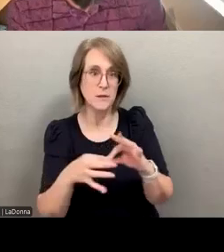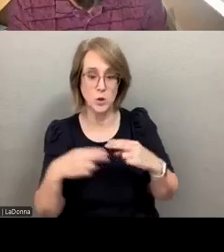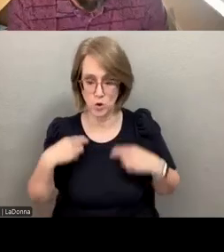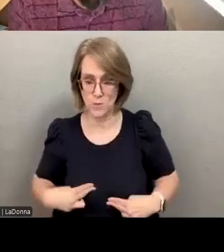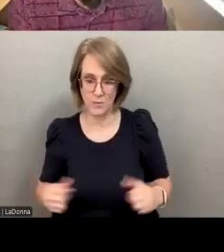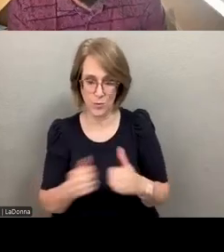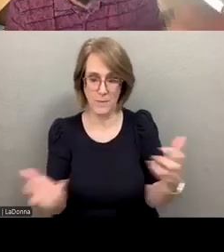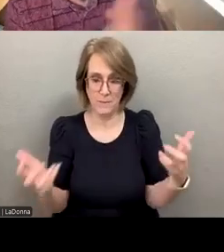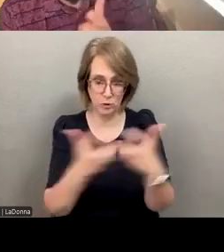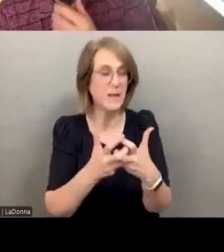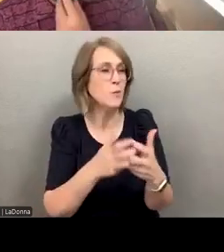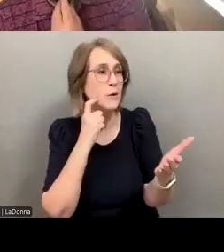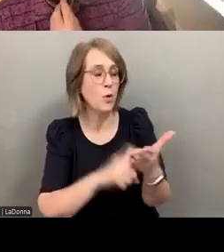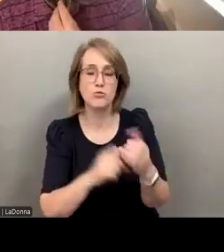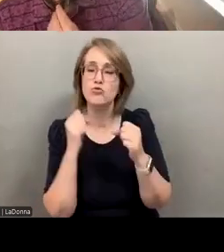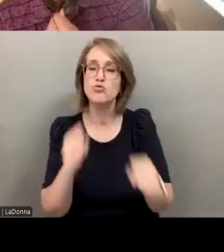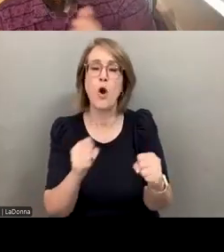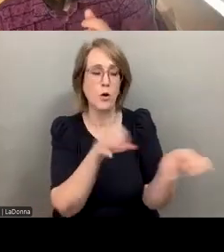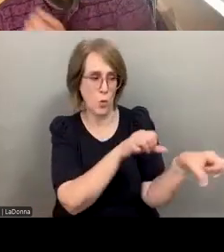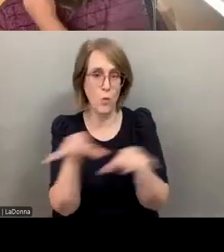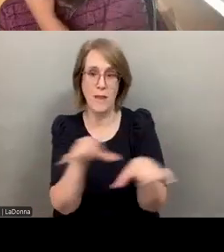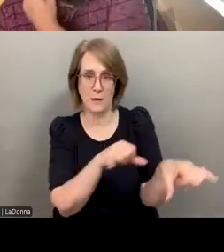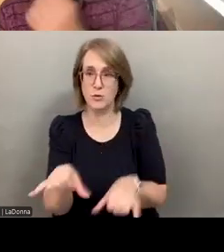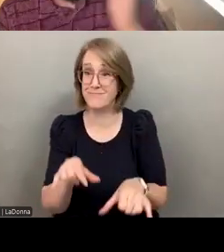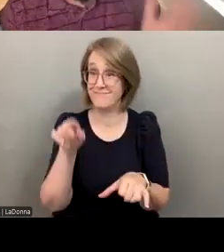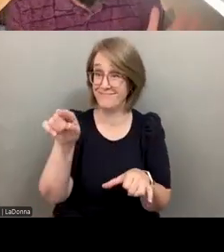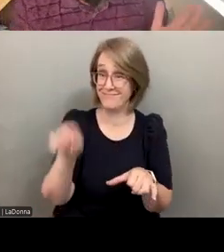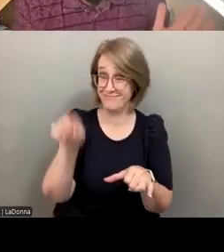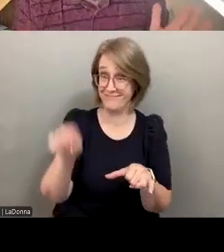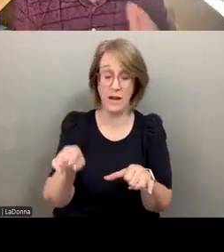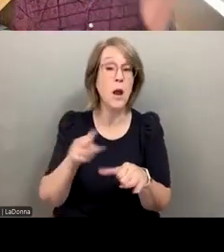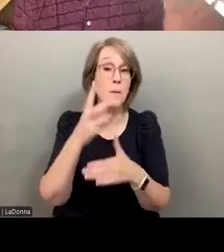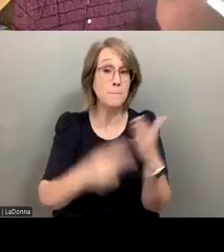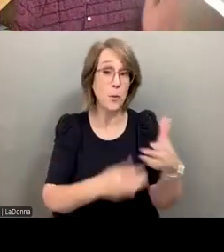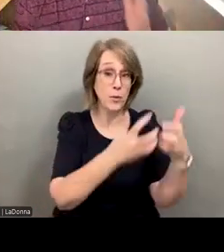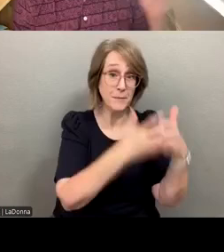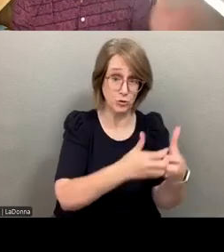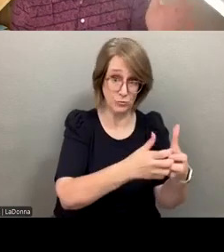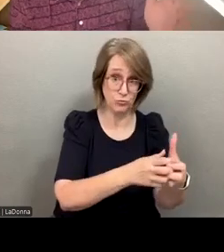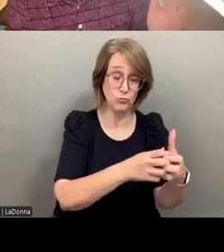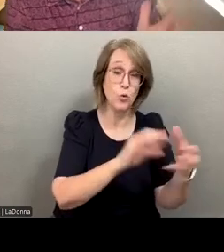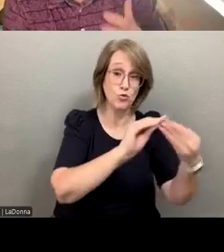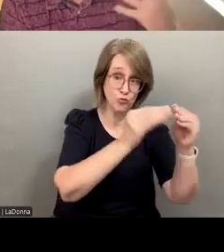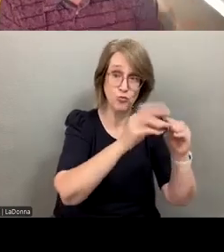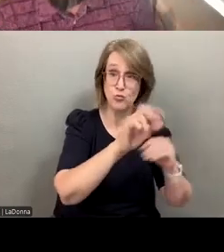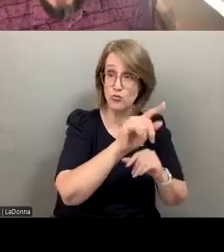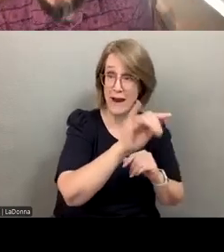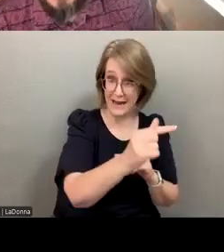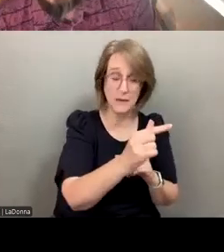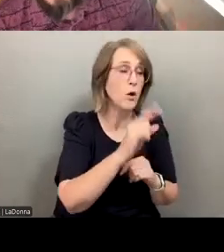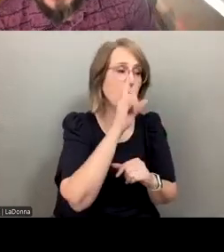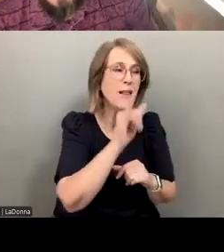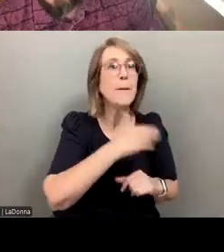really strong correlations. This next image here are both machine ratings of sessions that were intentionally made to look like